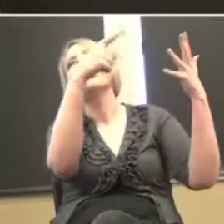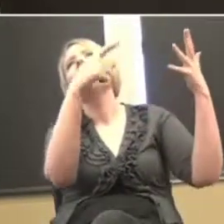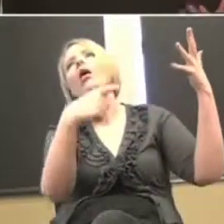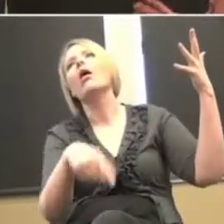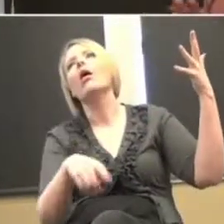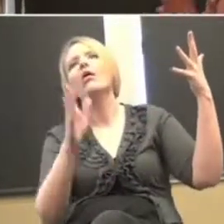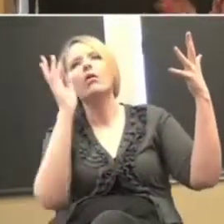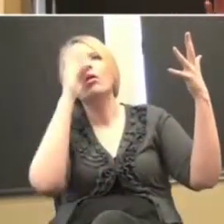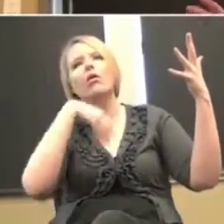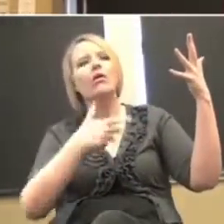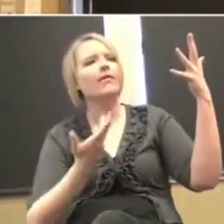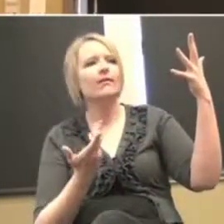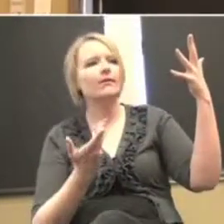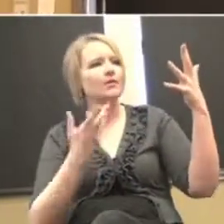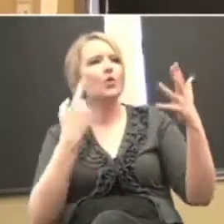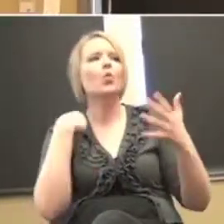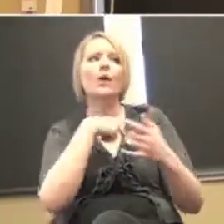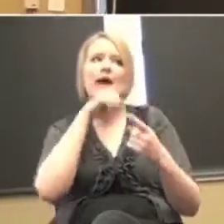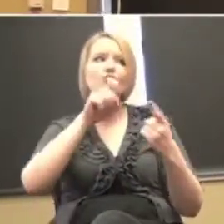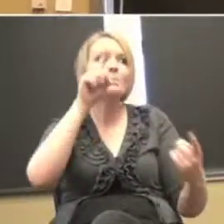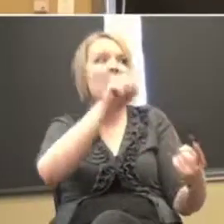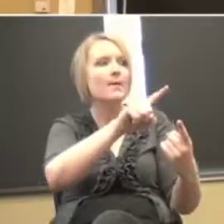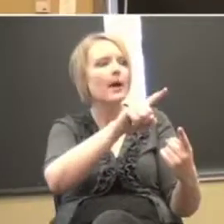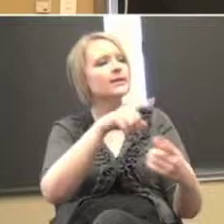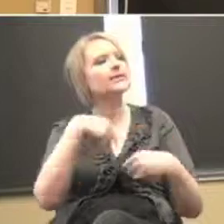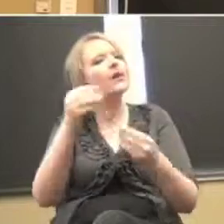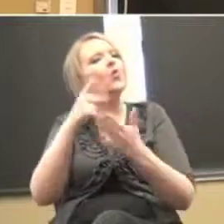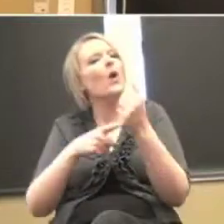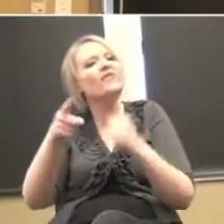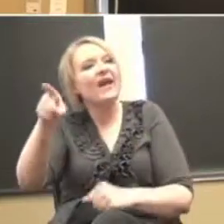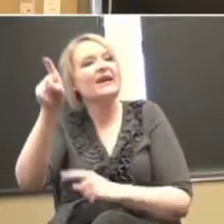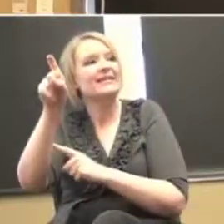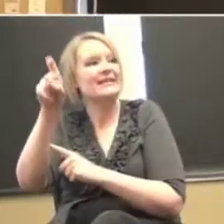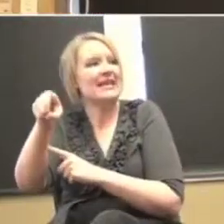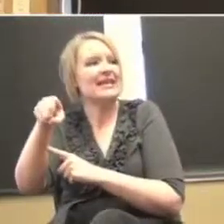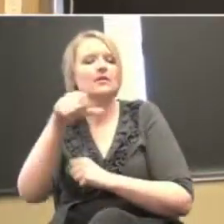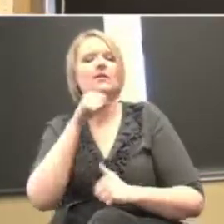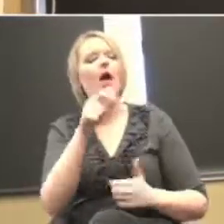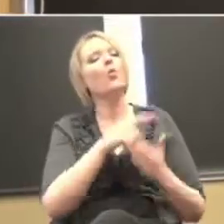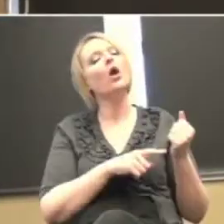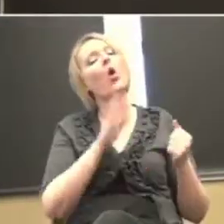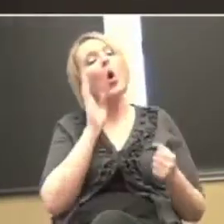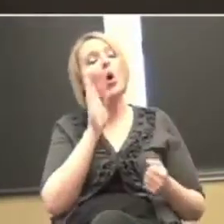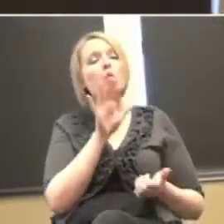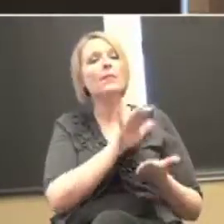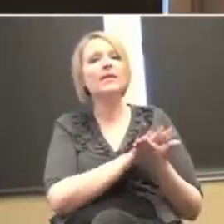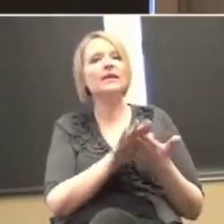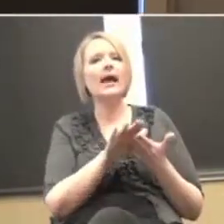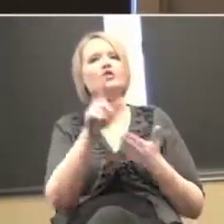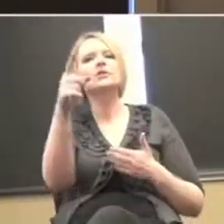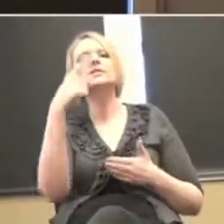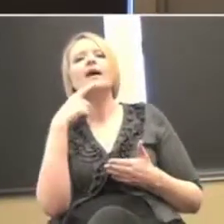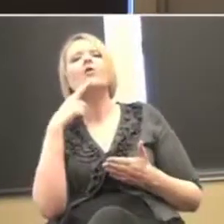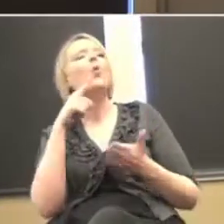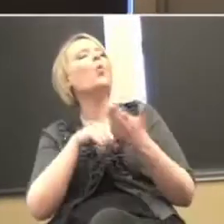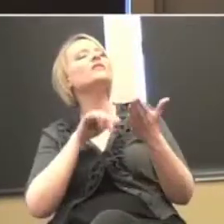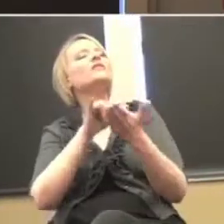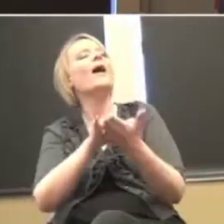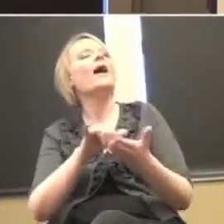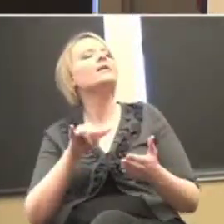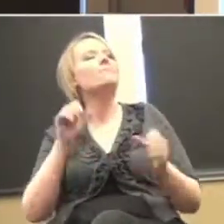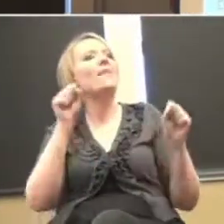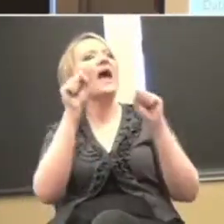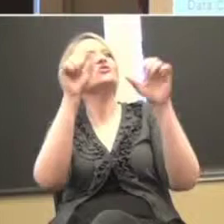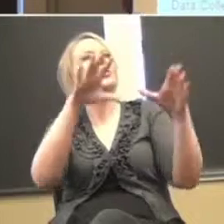Okay, so we minimize those to what we give them what they need but not what would just be nice. What's that magic number? There isn't a number.